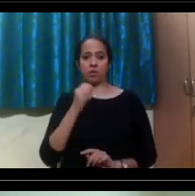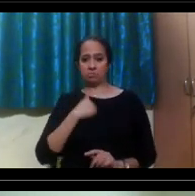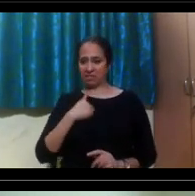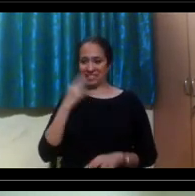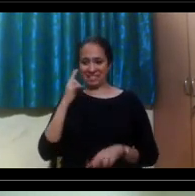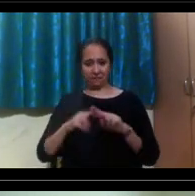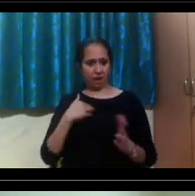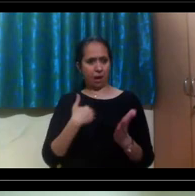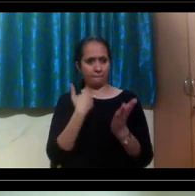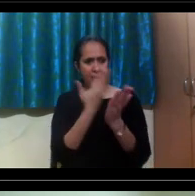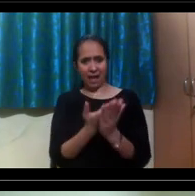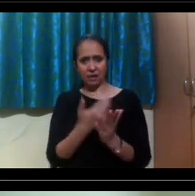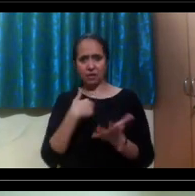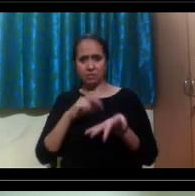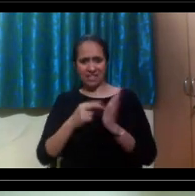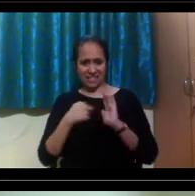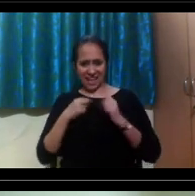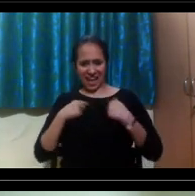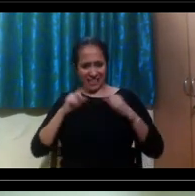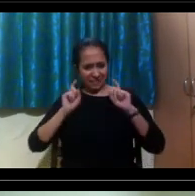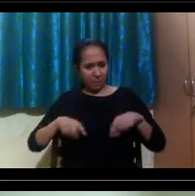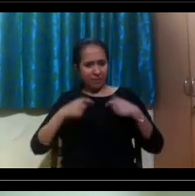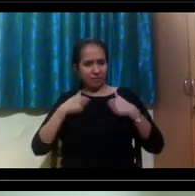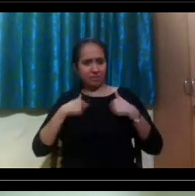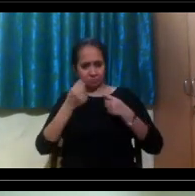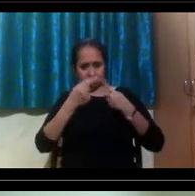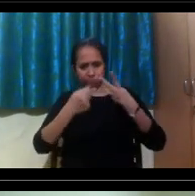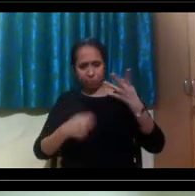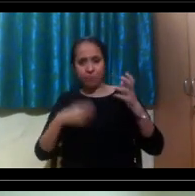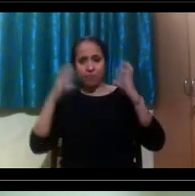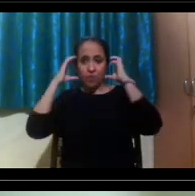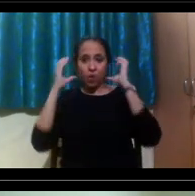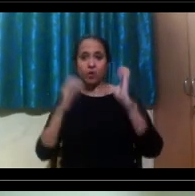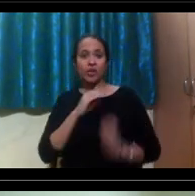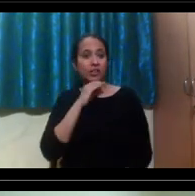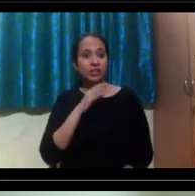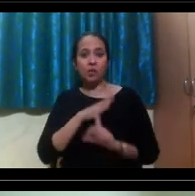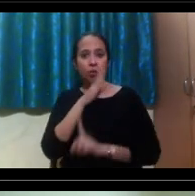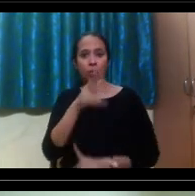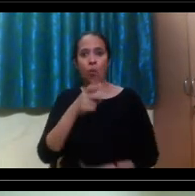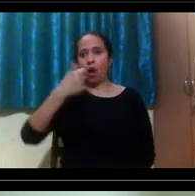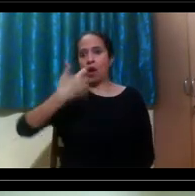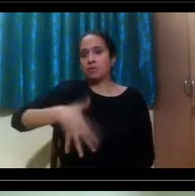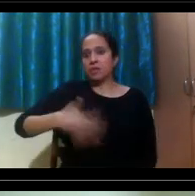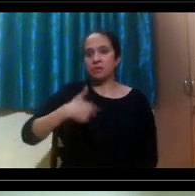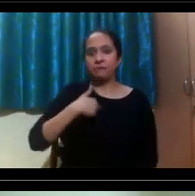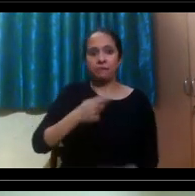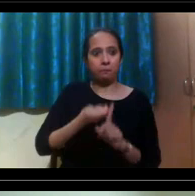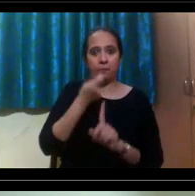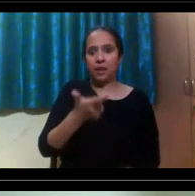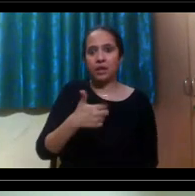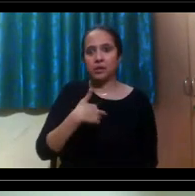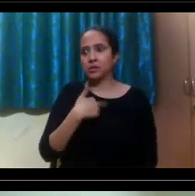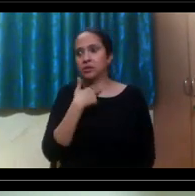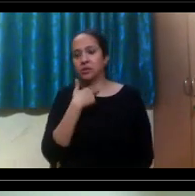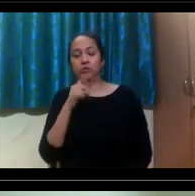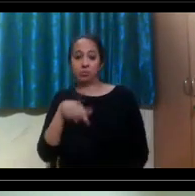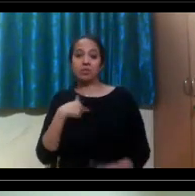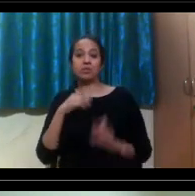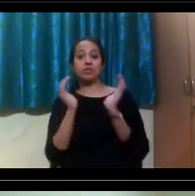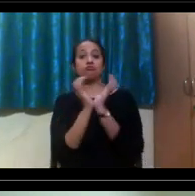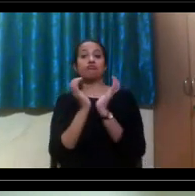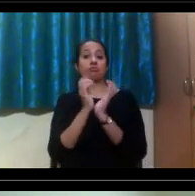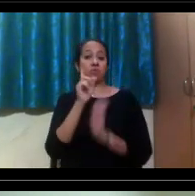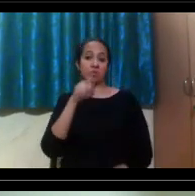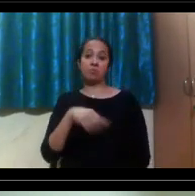seeing that sometimes the audiology appointment might be too expensive, you know, without insurance and stuff like that. So that might be